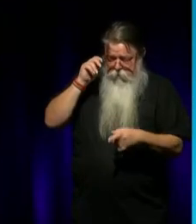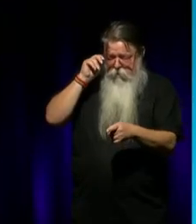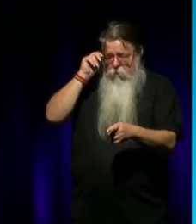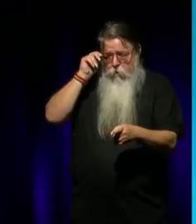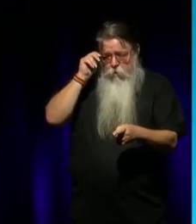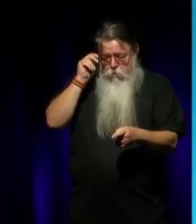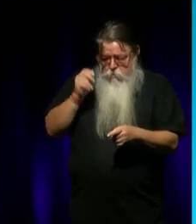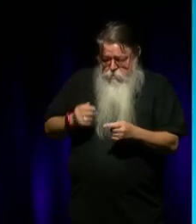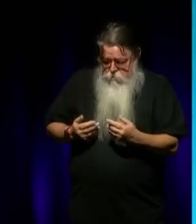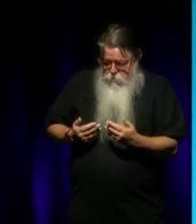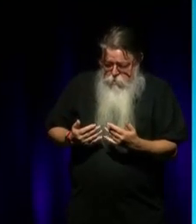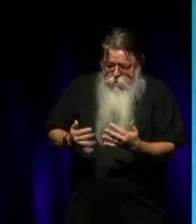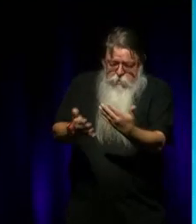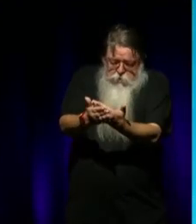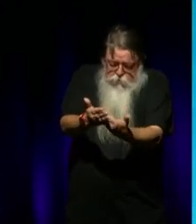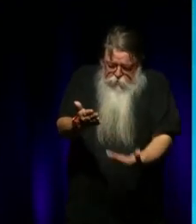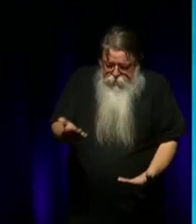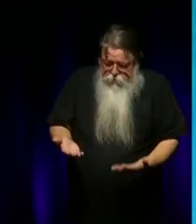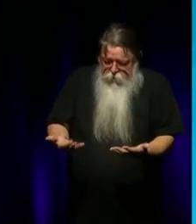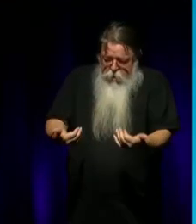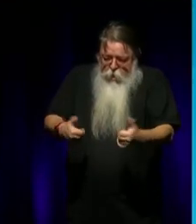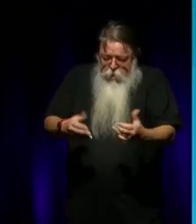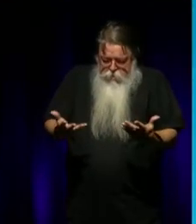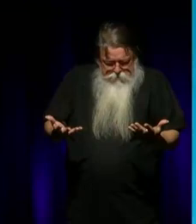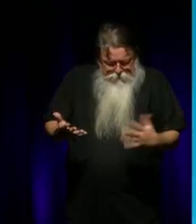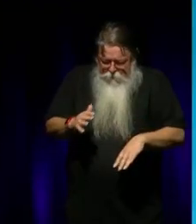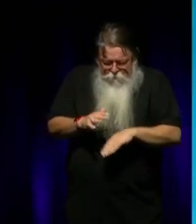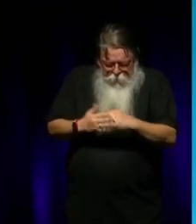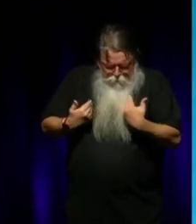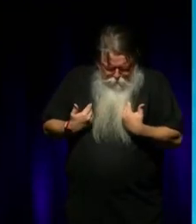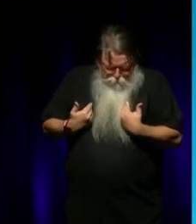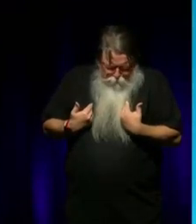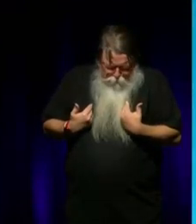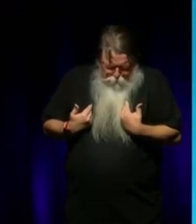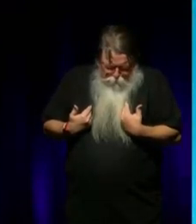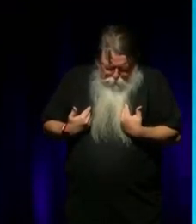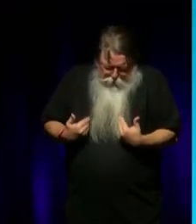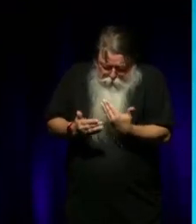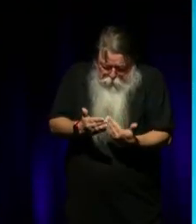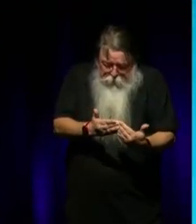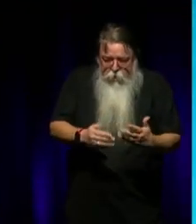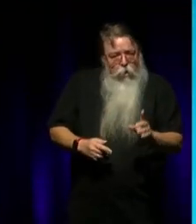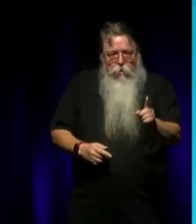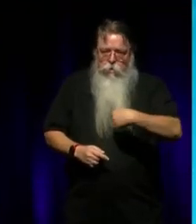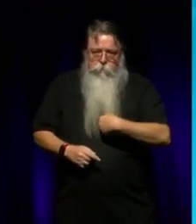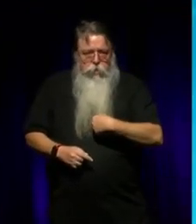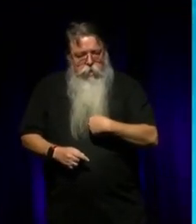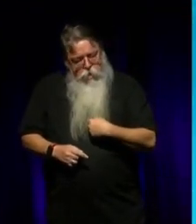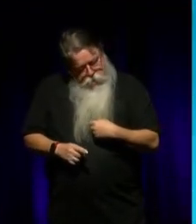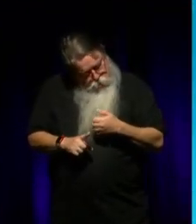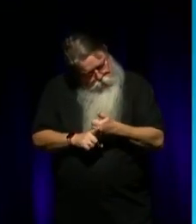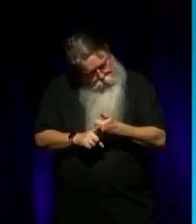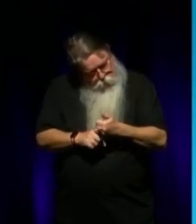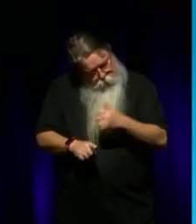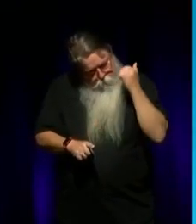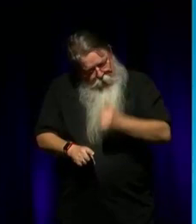so many stories to tell. Yeah. And, and so, is that? Oh, I'm an obsessive black, I'm an obsessive artist, I'm addictive